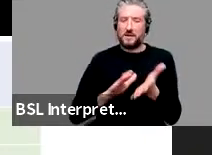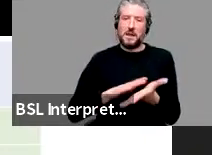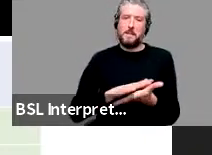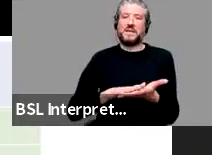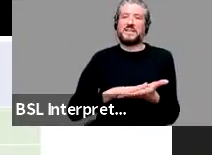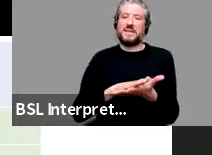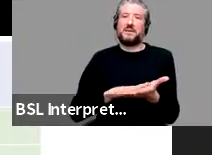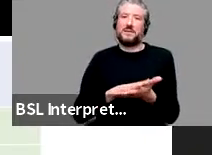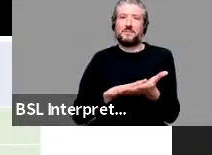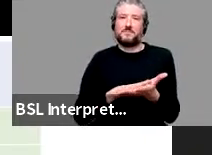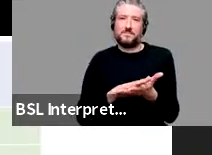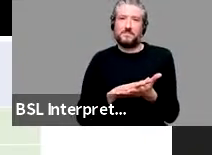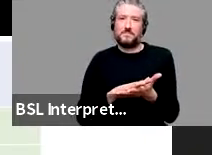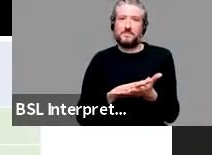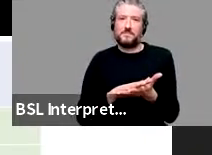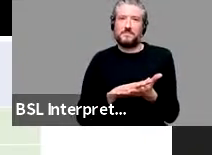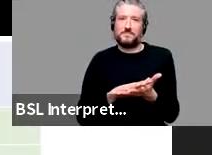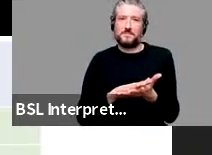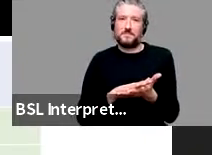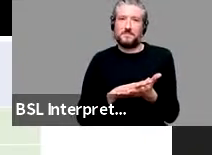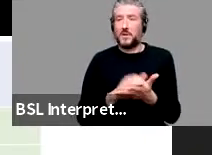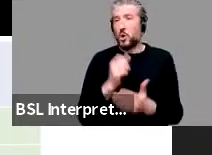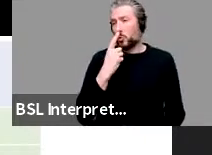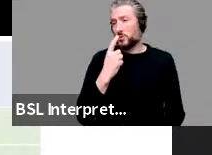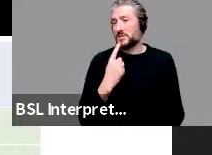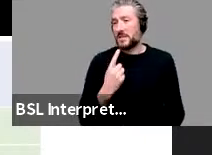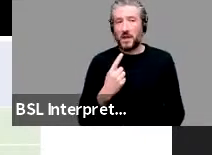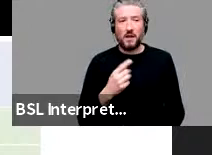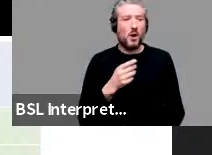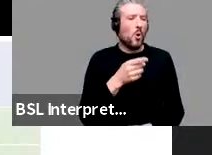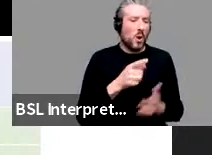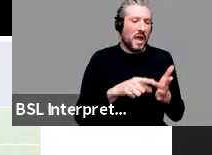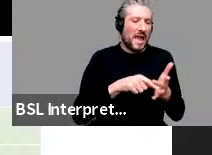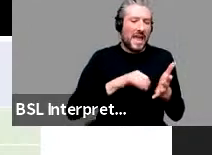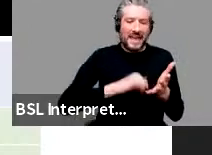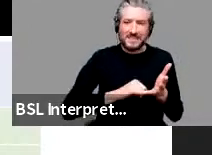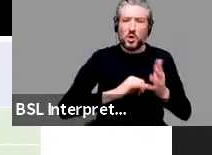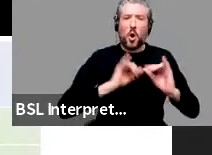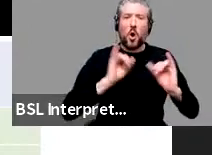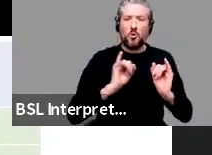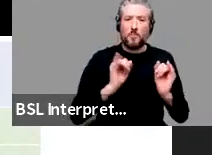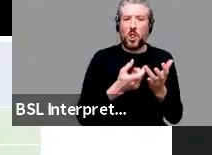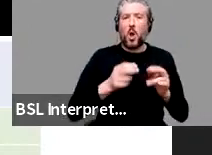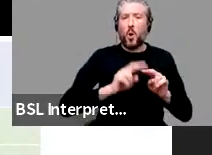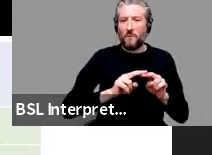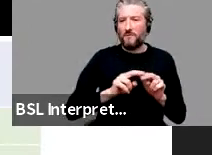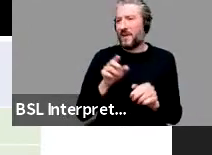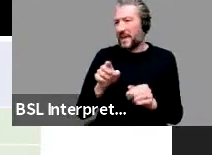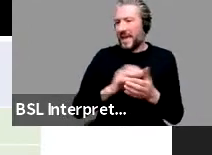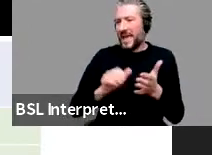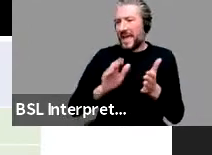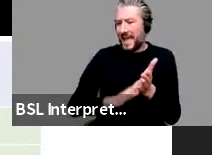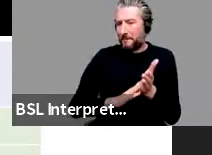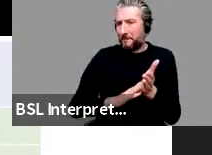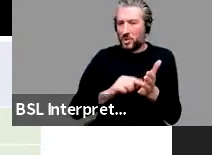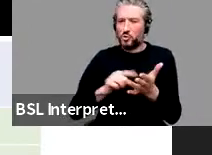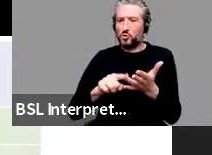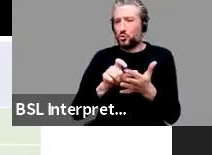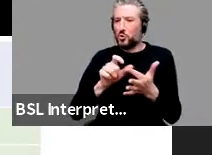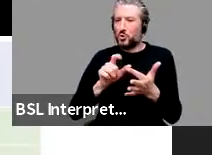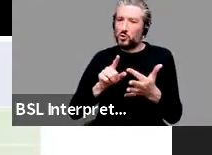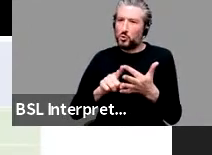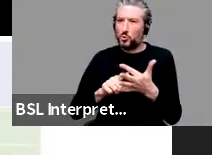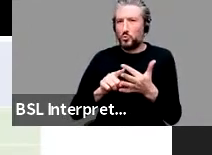it can occur with, it's horrible. It was horrible of him to do that. So that's why I think of it as the gossip construction.